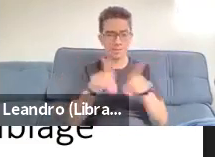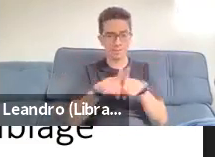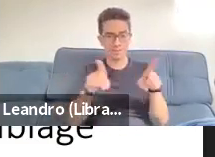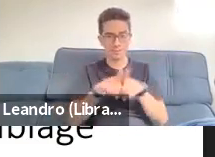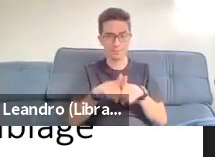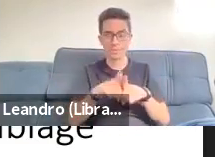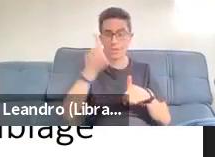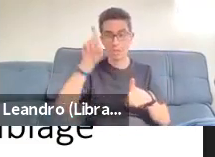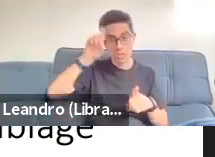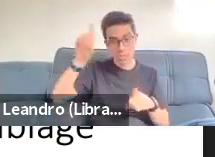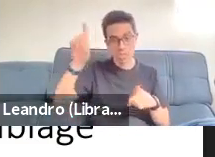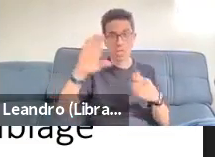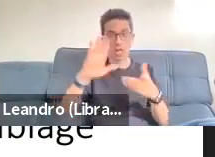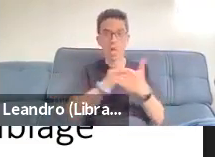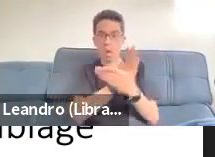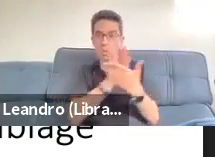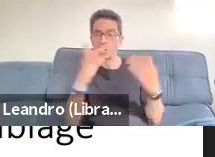Michigan.